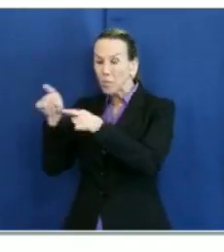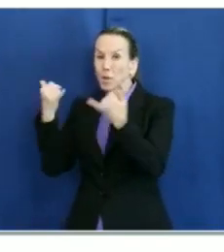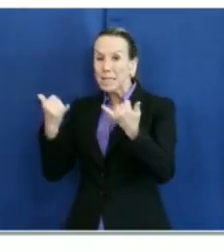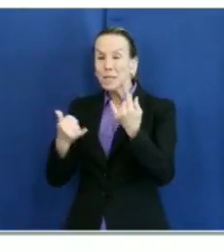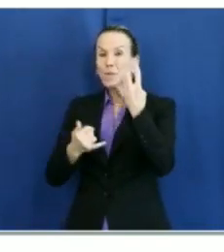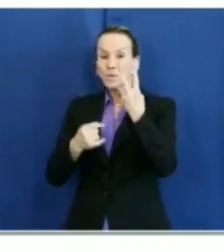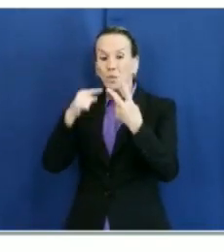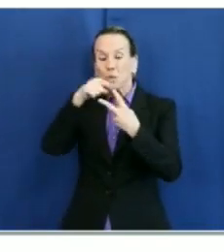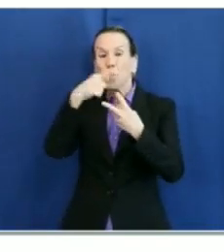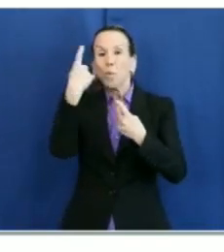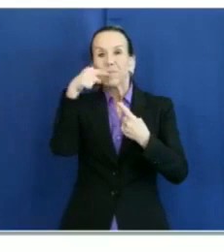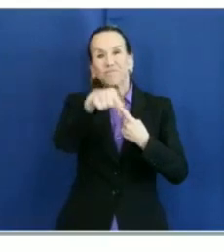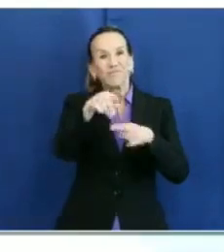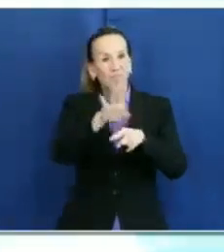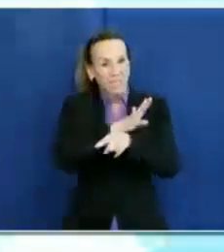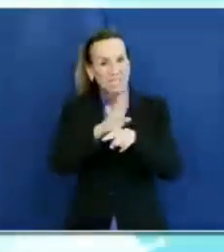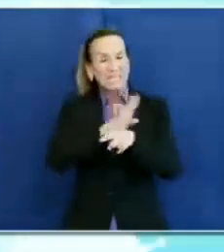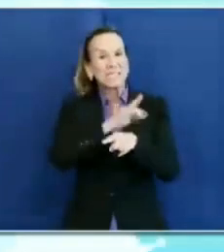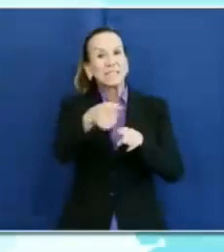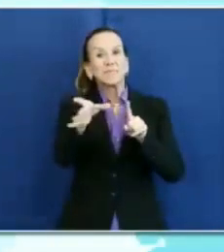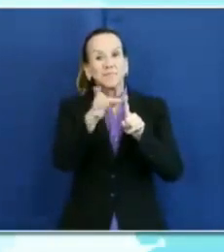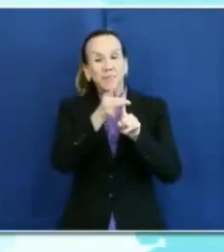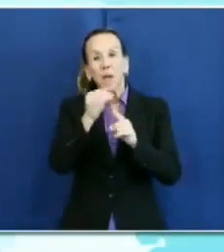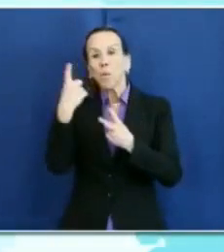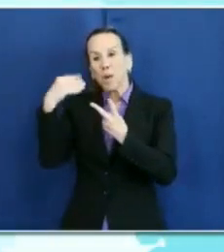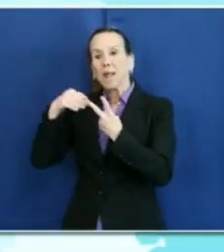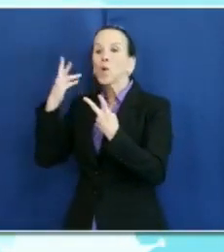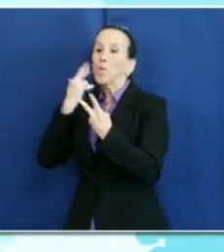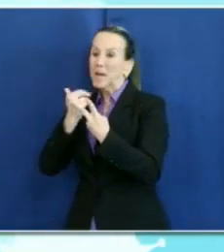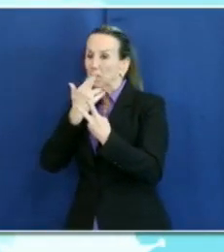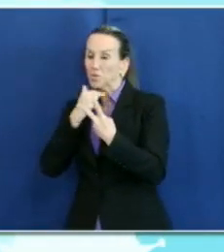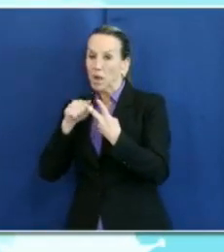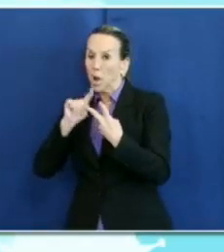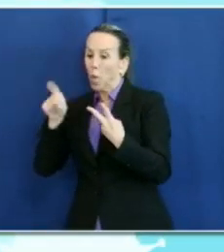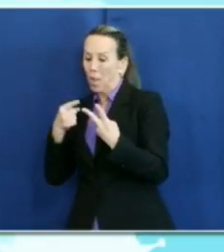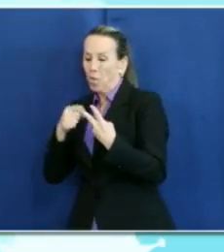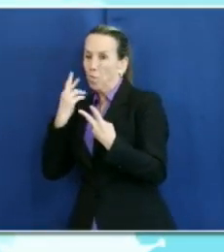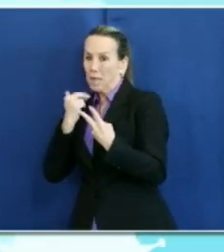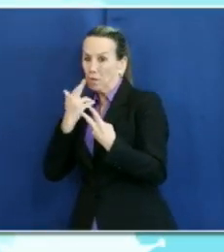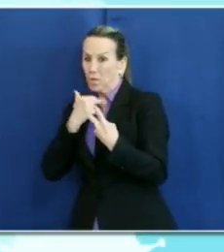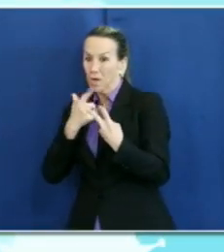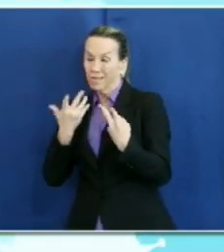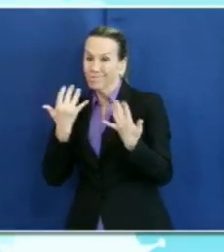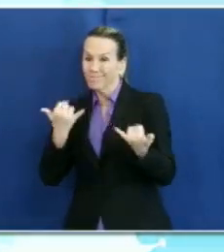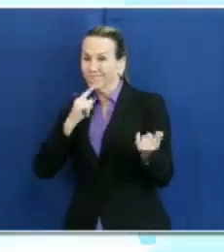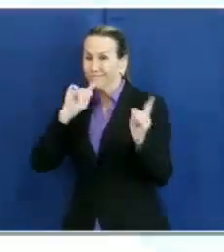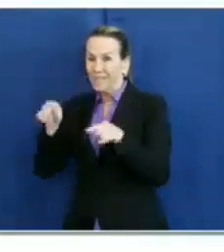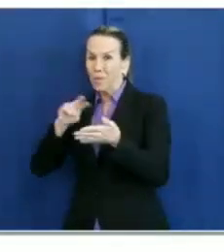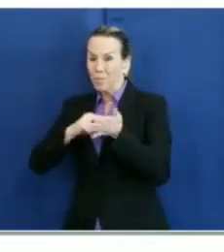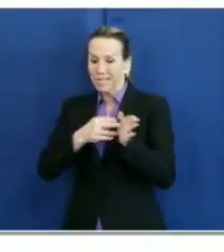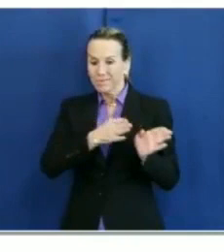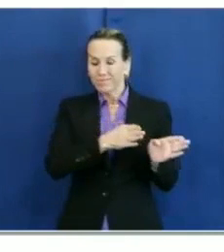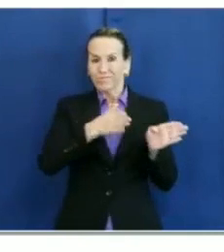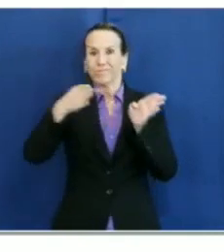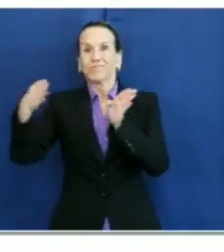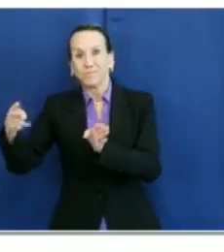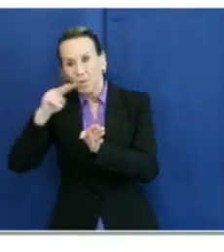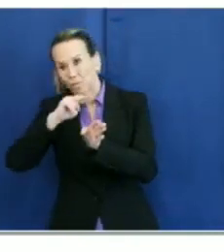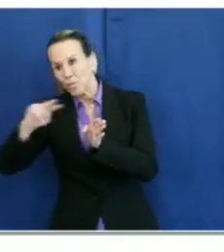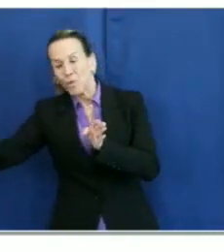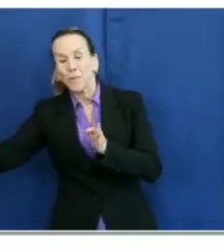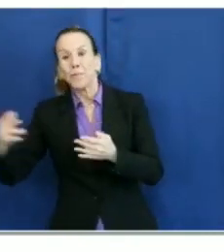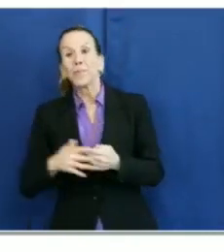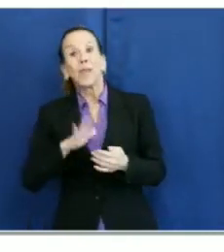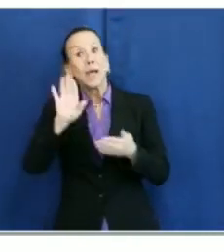one in a business and one in a restaurant only. In the next slide, overall,